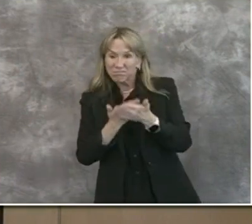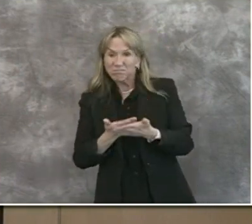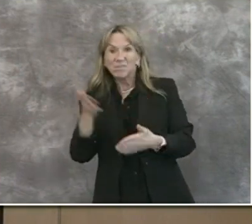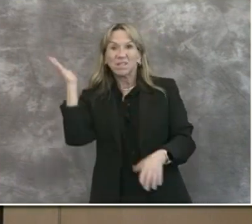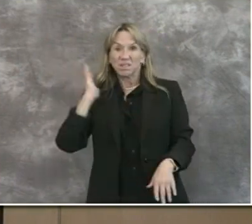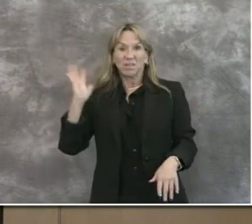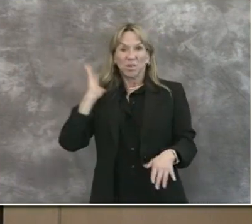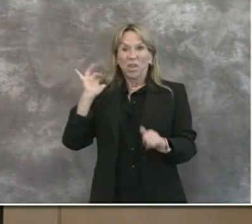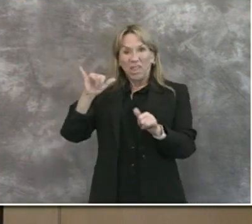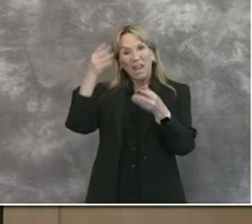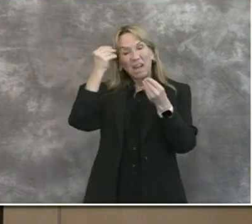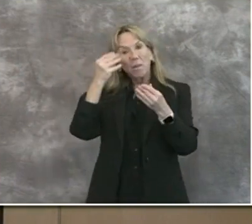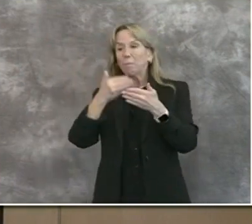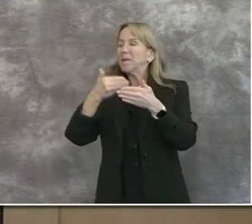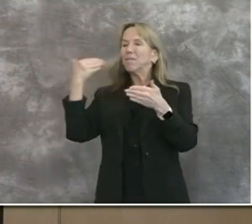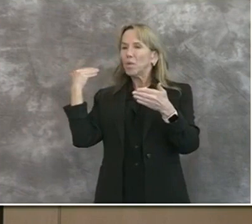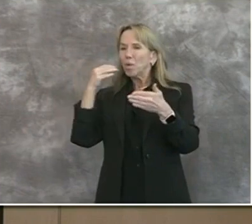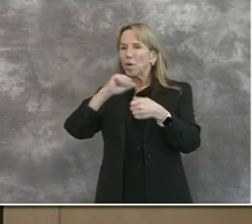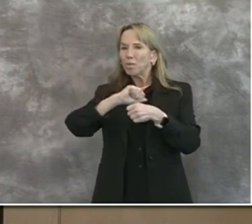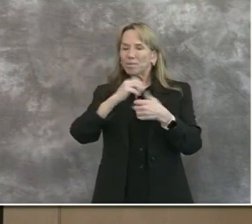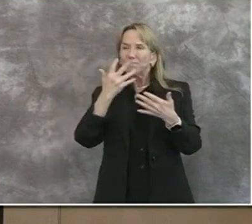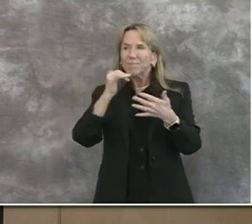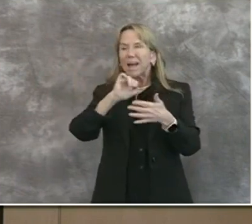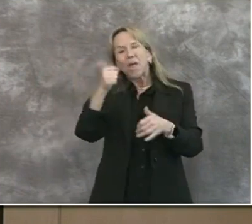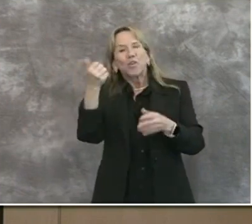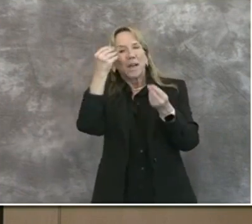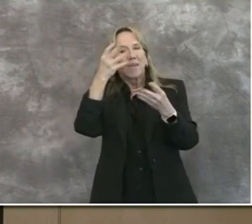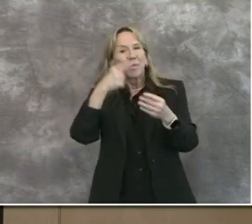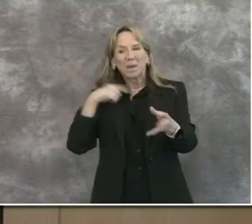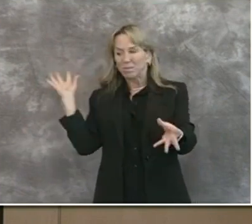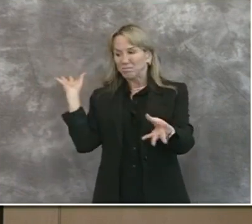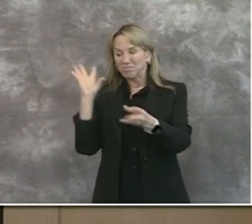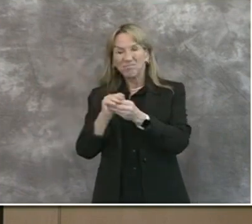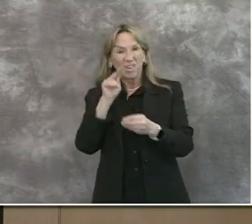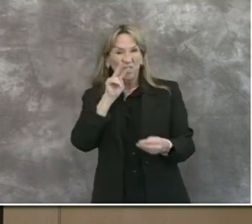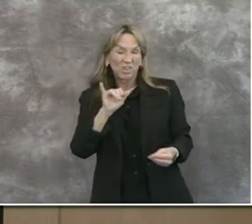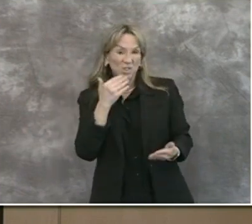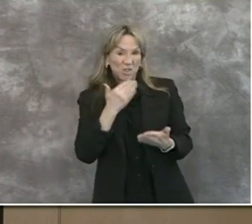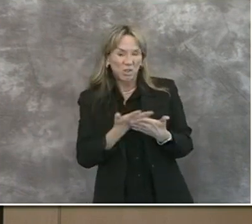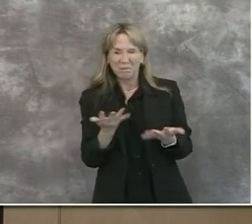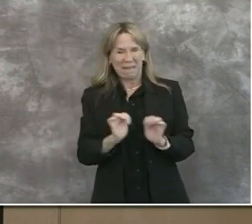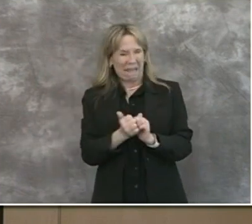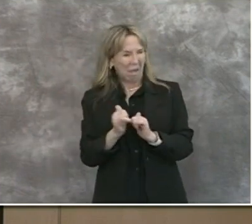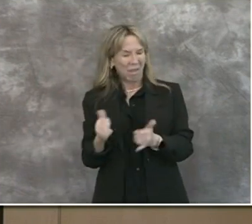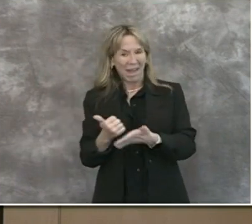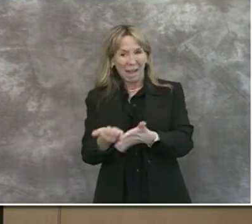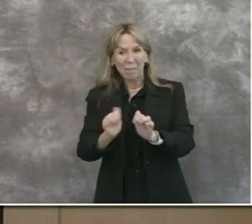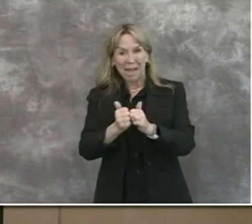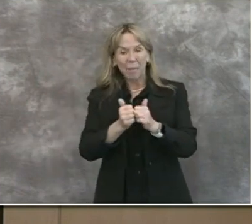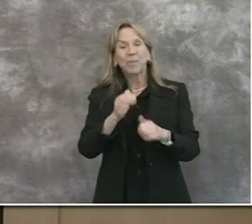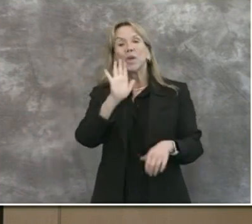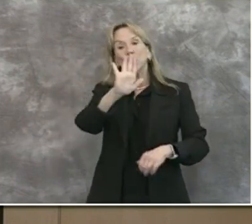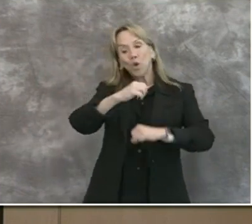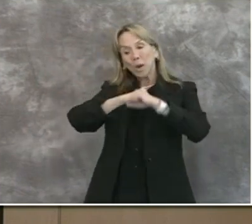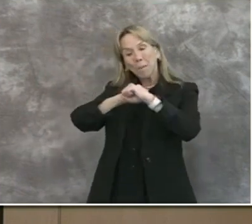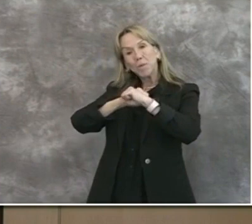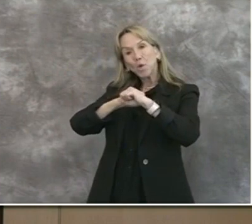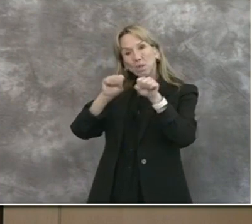anecdotal data for COVID-19 looks promising as well. So how does it work? Your immune system creates antibodies